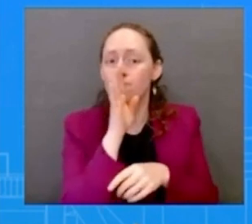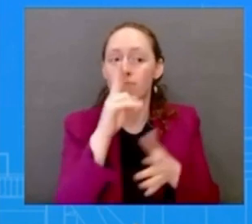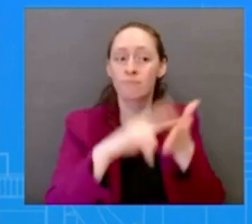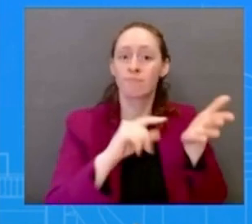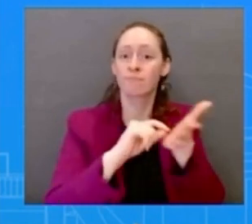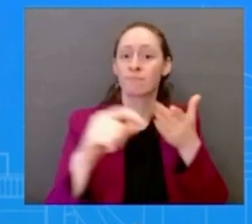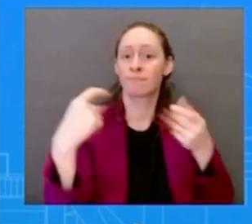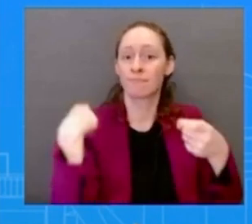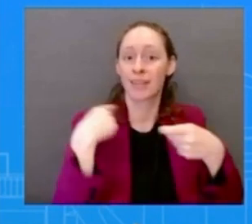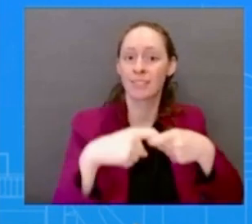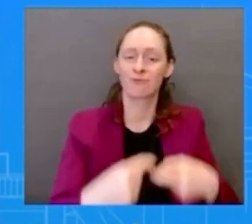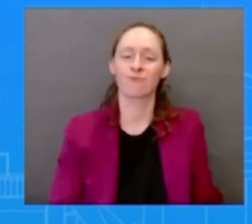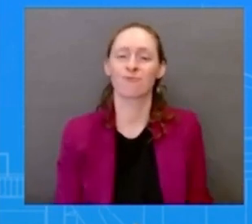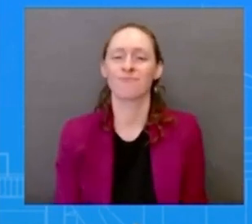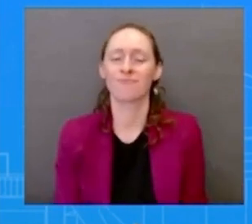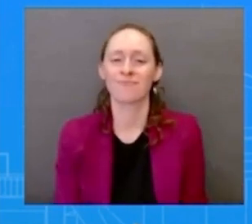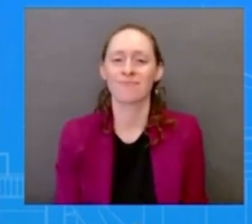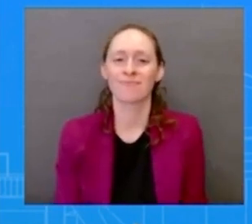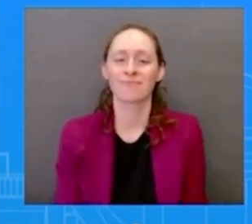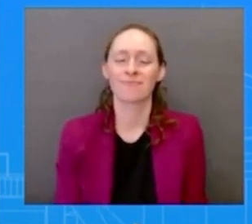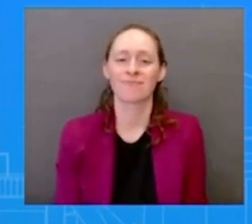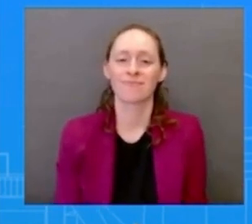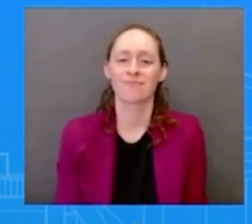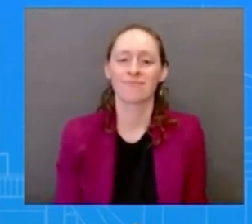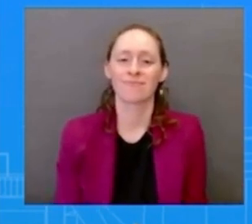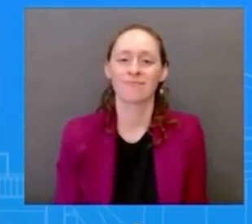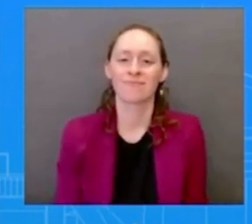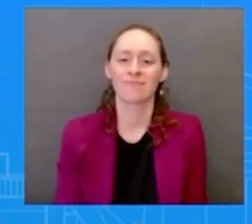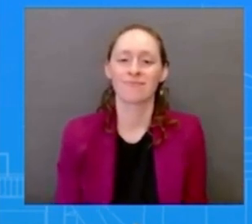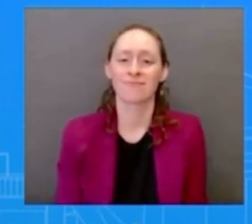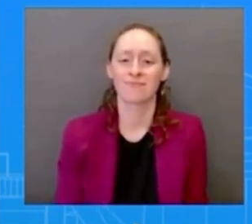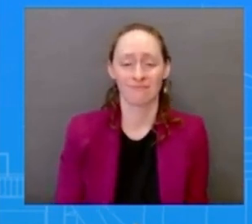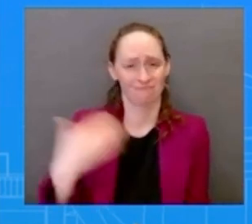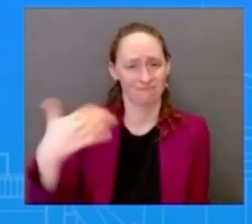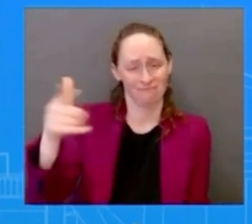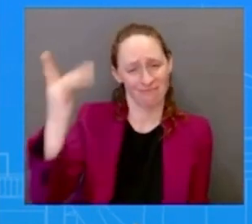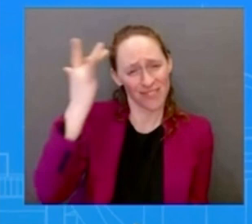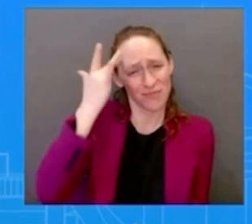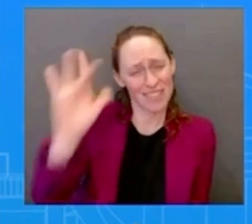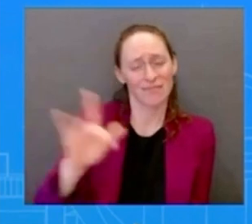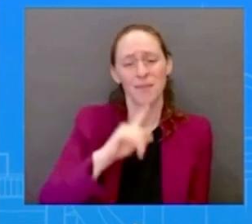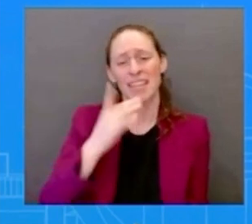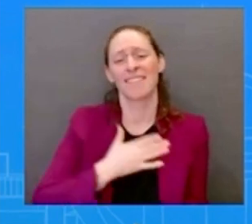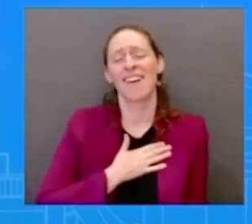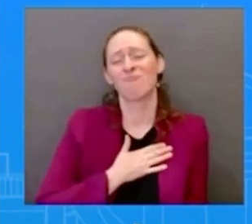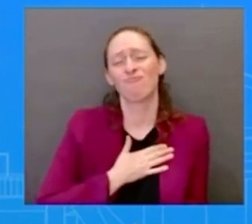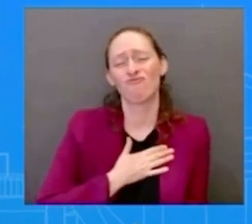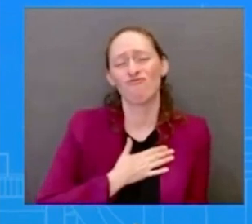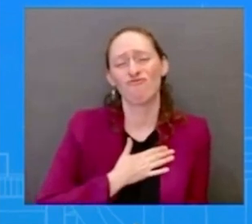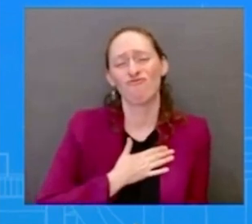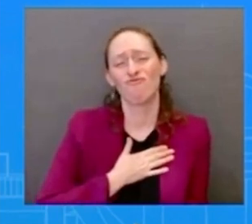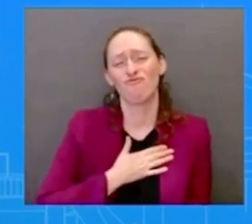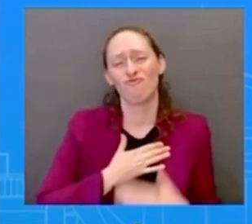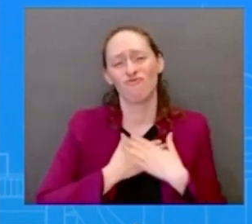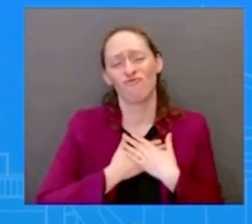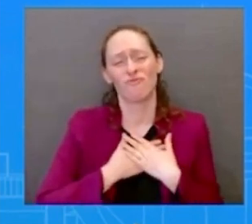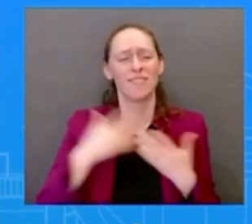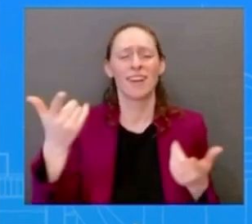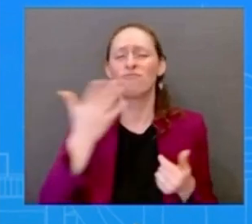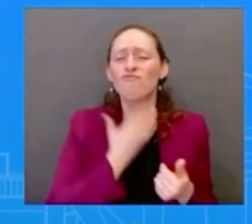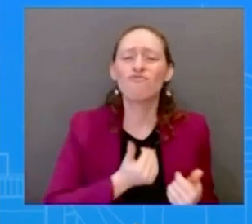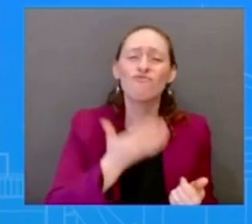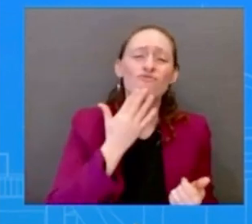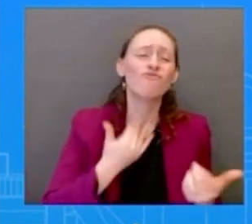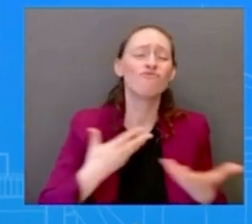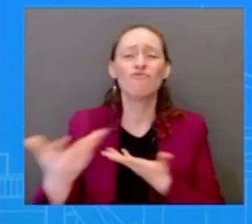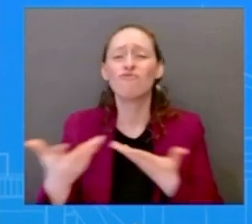has a huge heart he cares about all of these issues and he cares about his colleagues and he certainly cares about the work that we've been doing here these last two